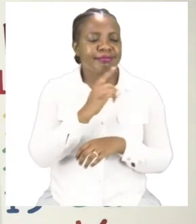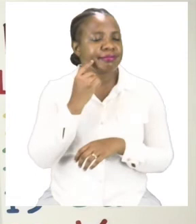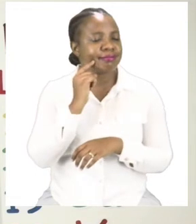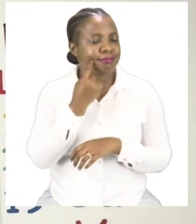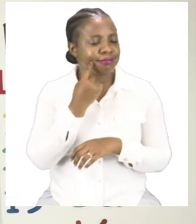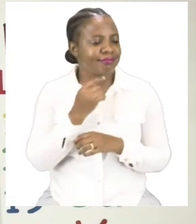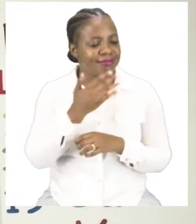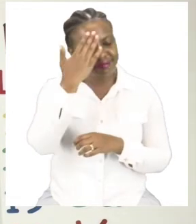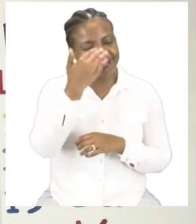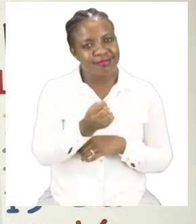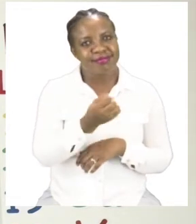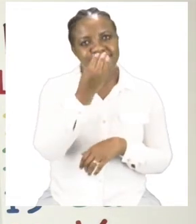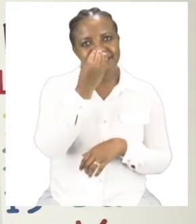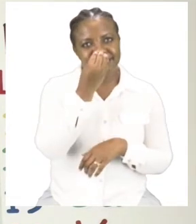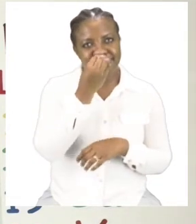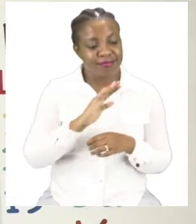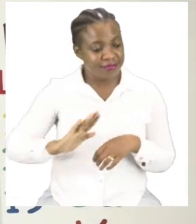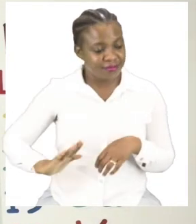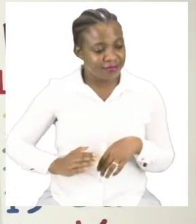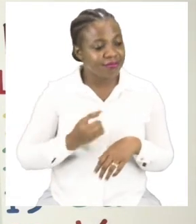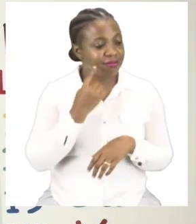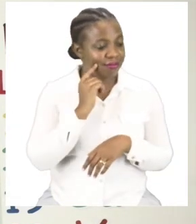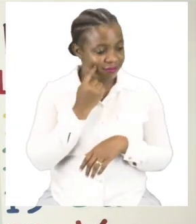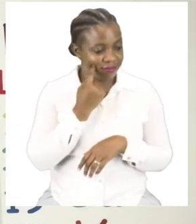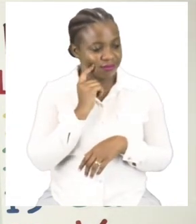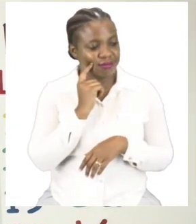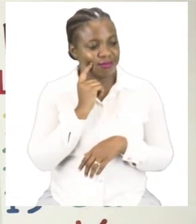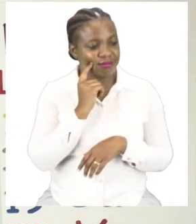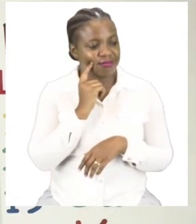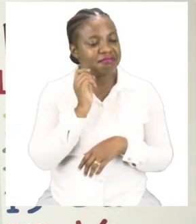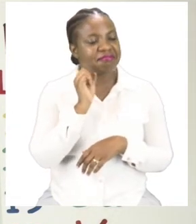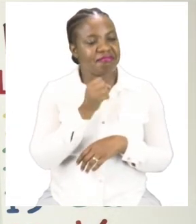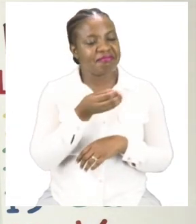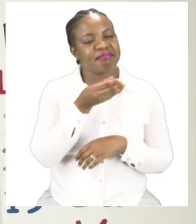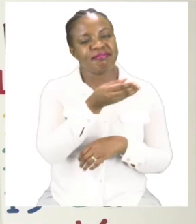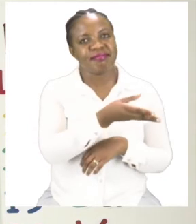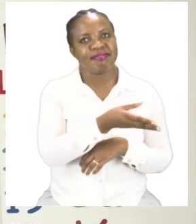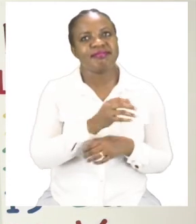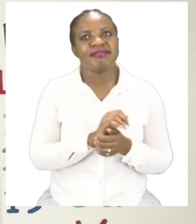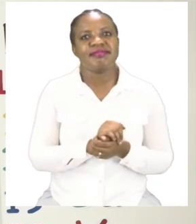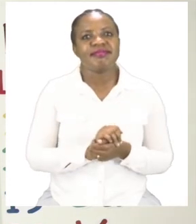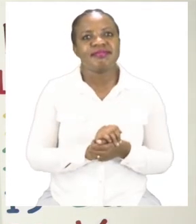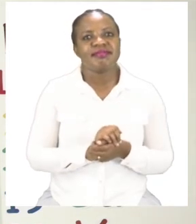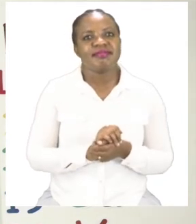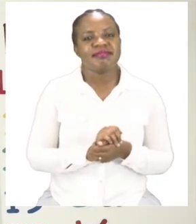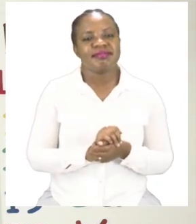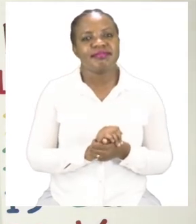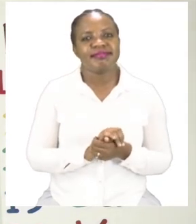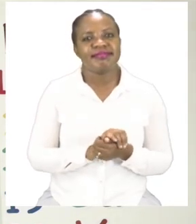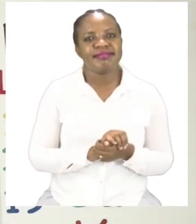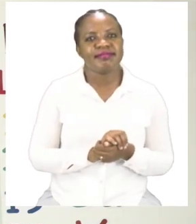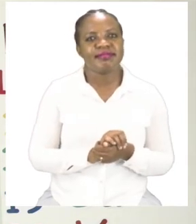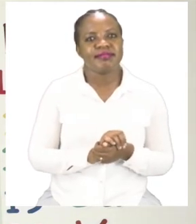Hi Sashi! Would you like a sweet today? There you go. Let's put it in your mouth.